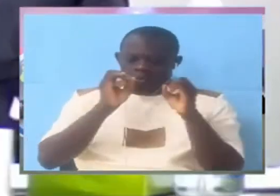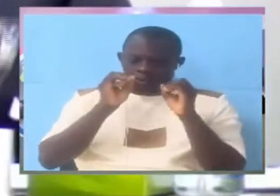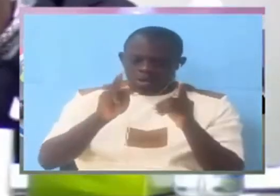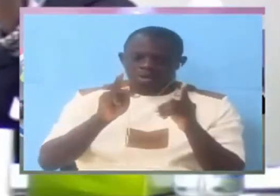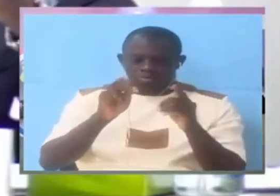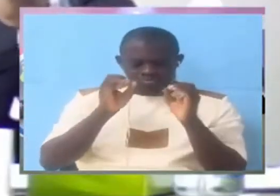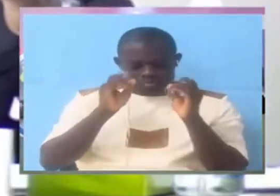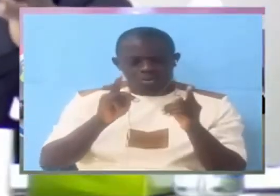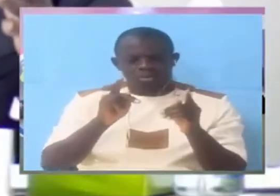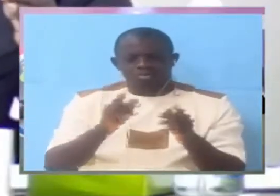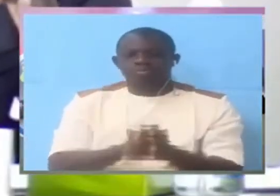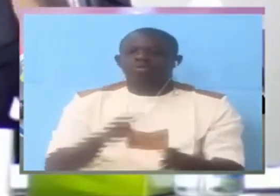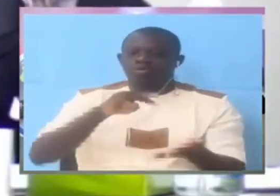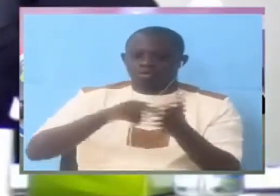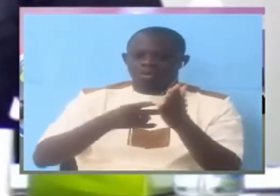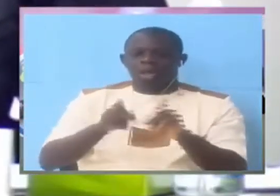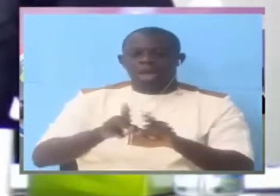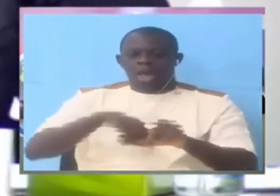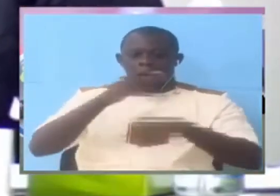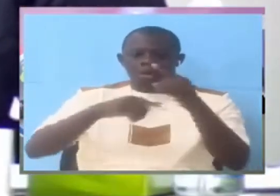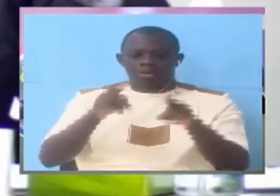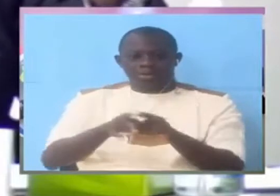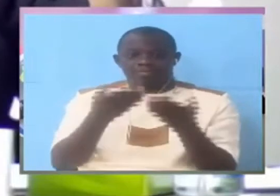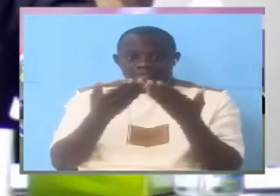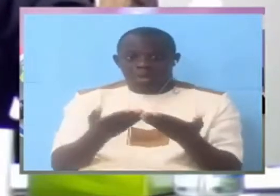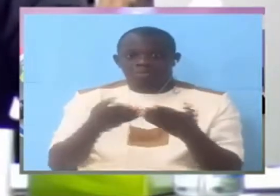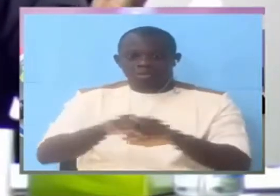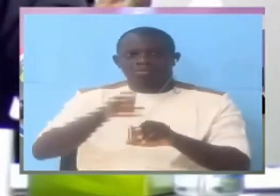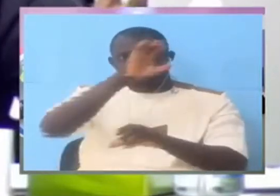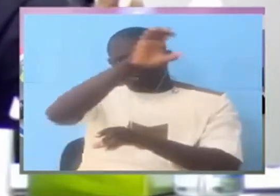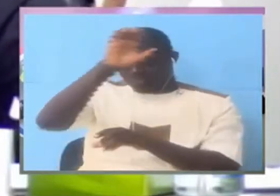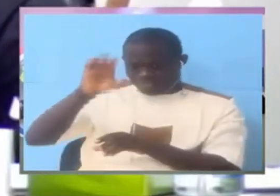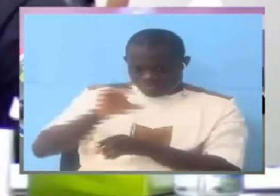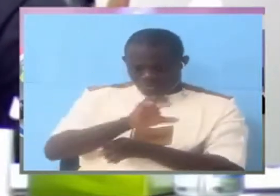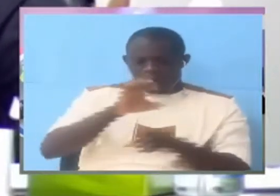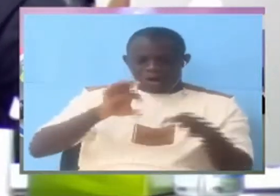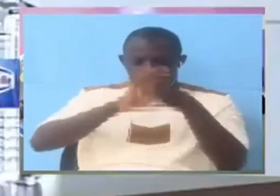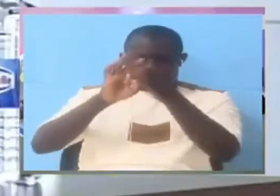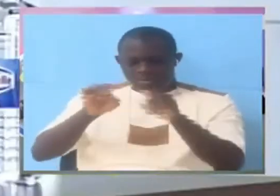So the elements of the organigram are beginning to emerge. You would agree?